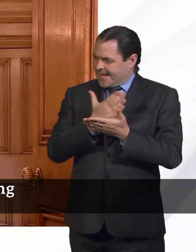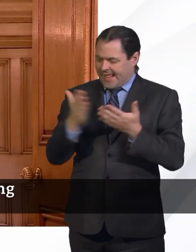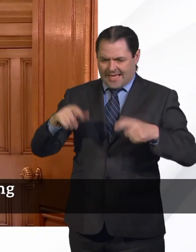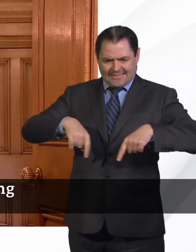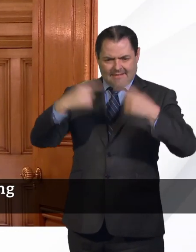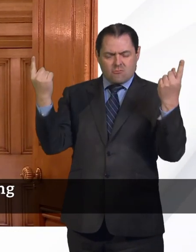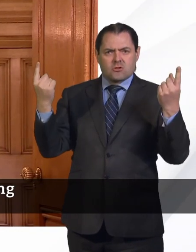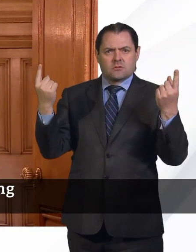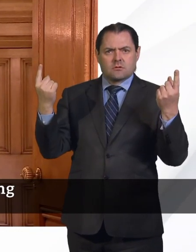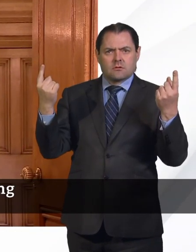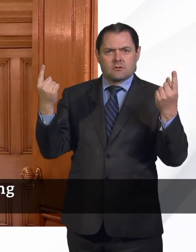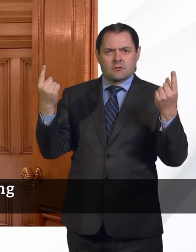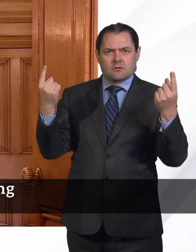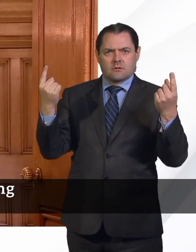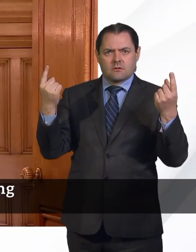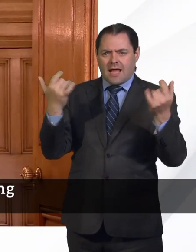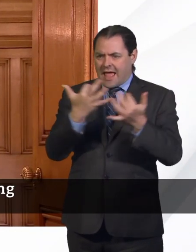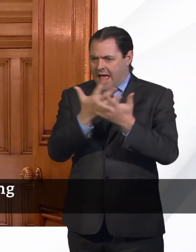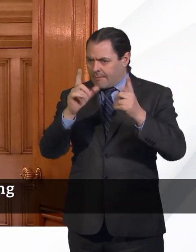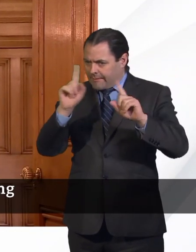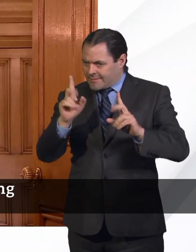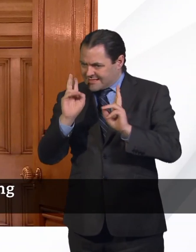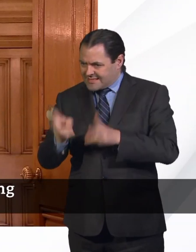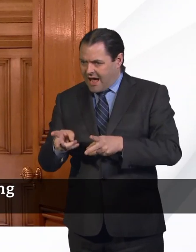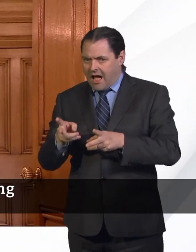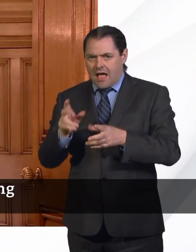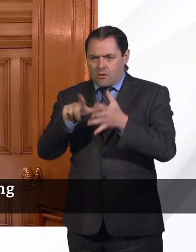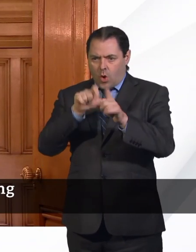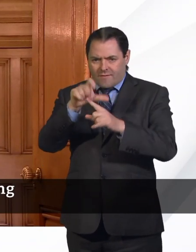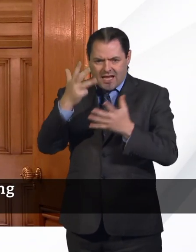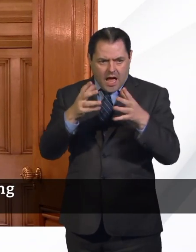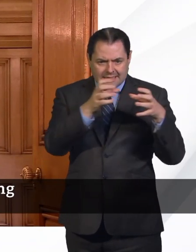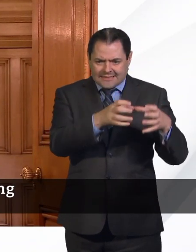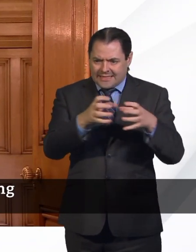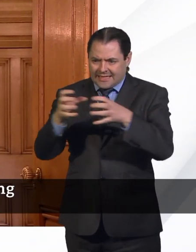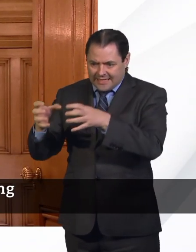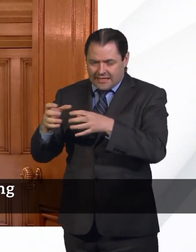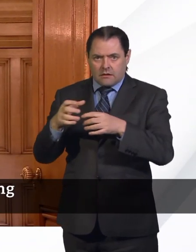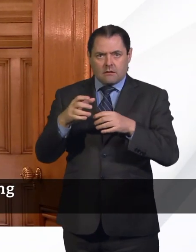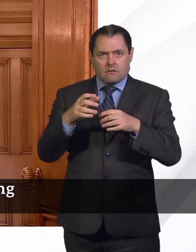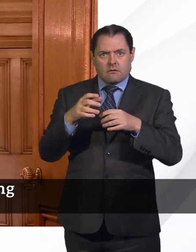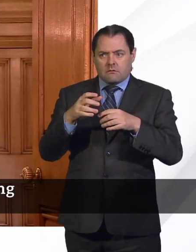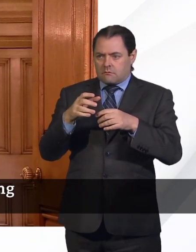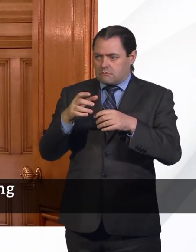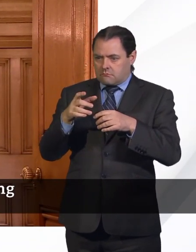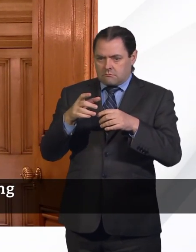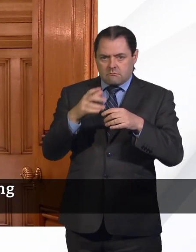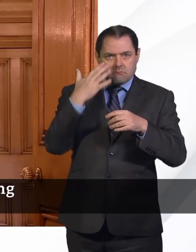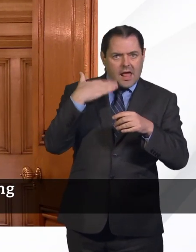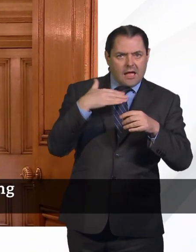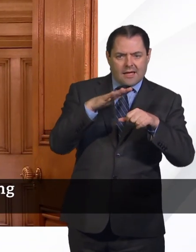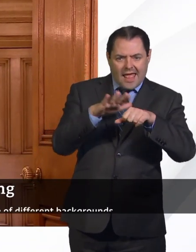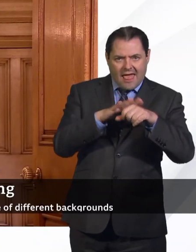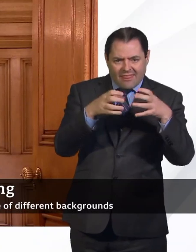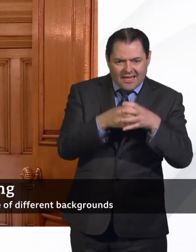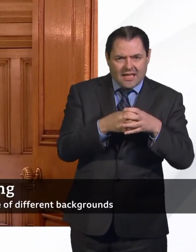in the proportion of people who are dying with COVID-19 from ethnic minority backgrounds, and I wanted to get